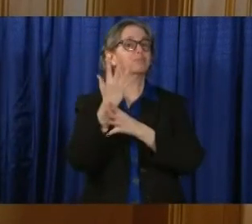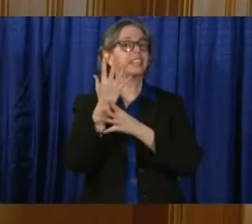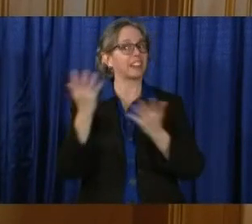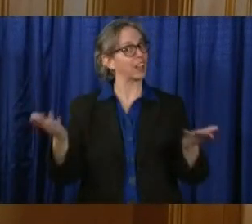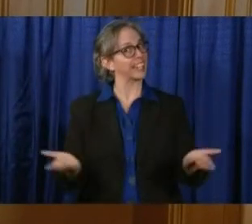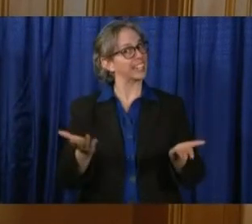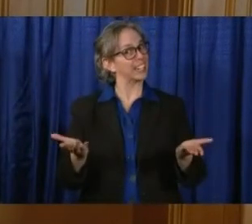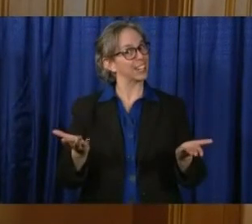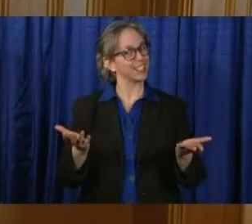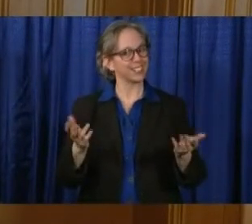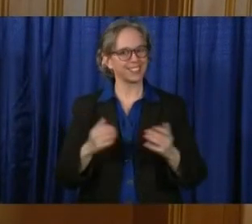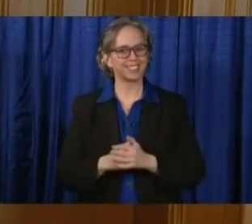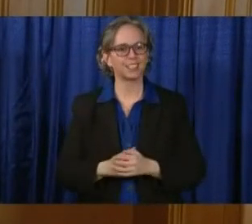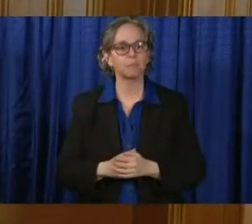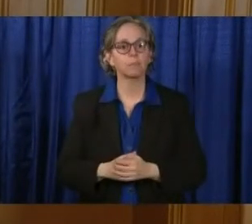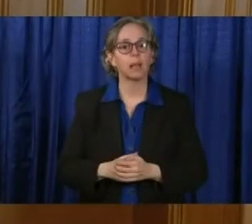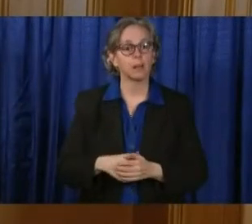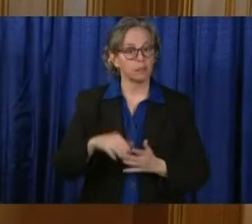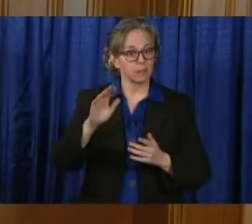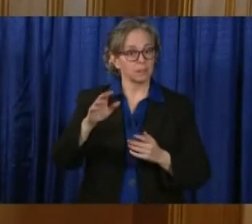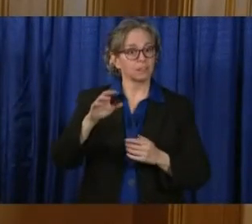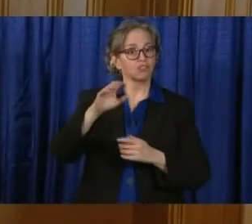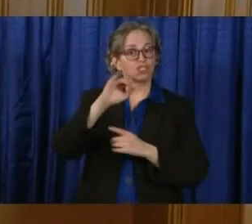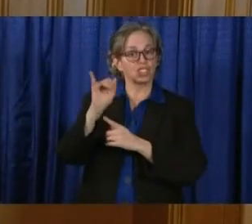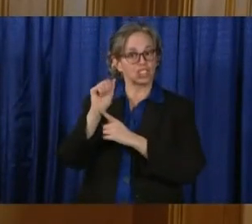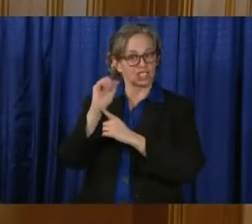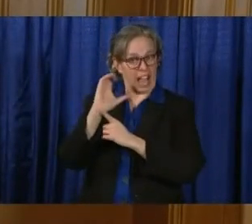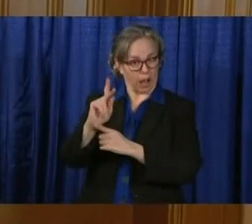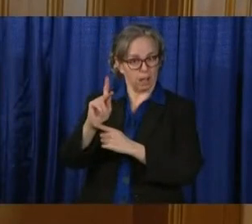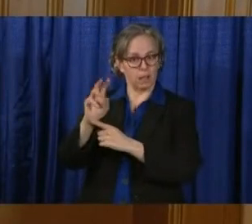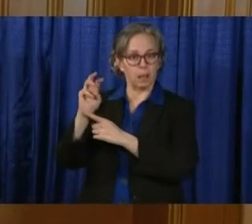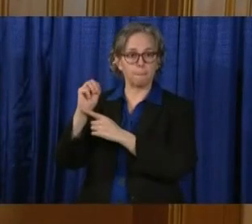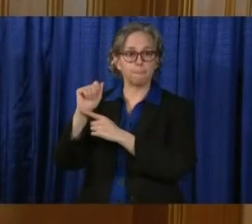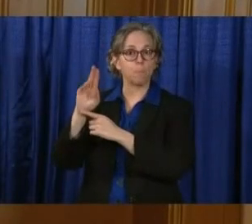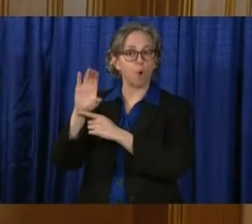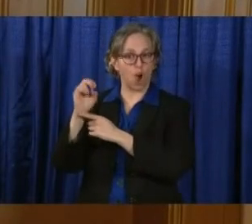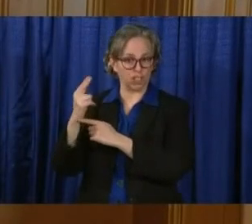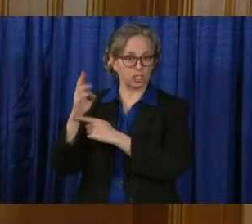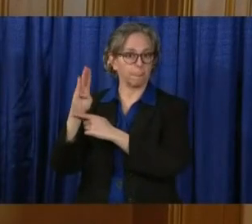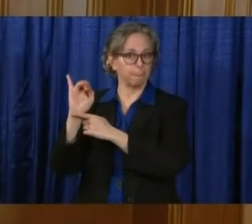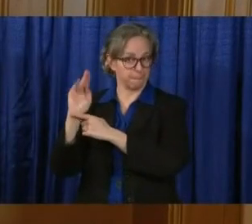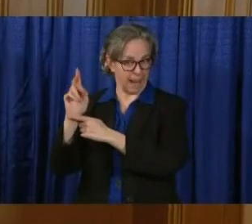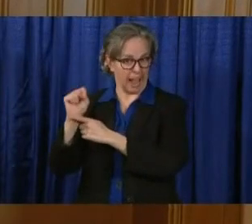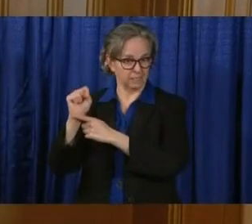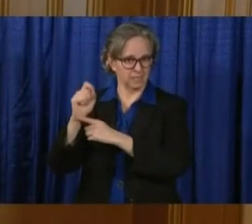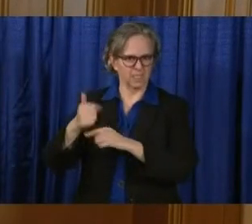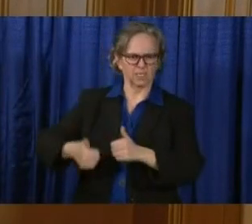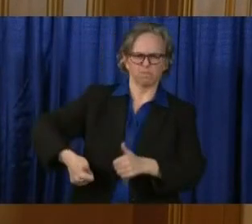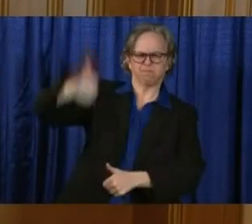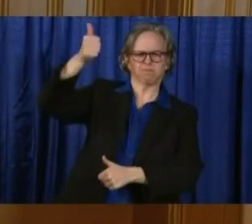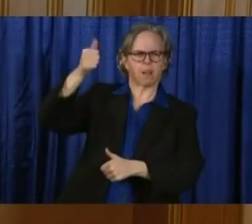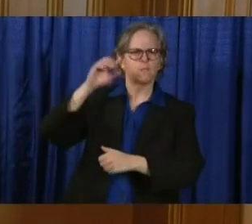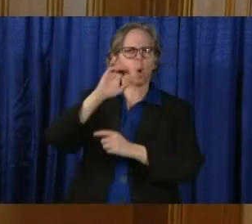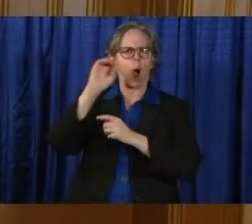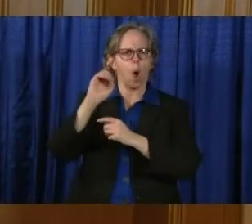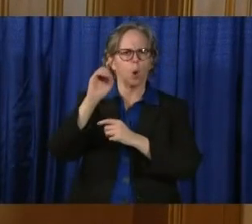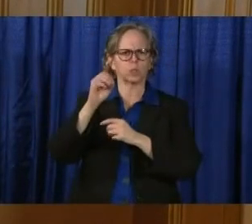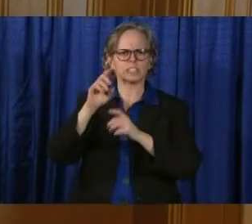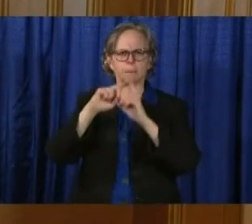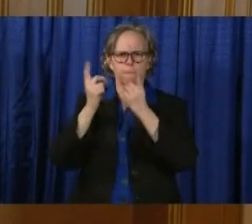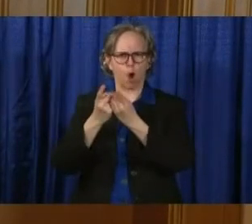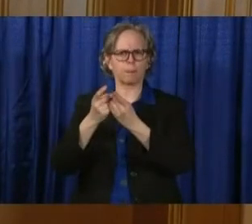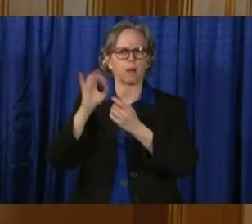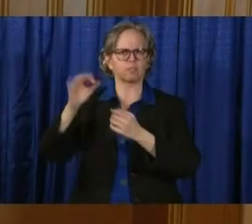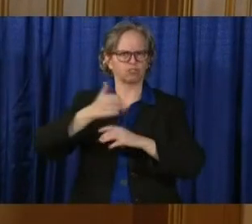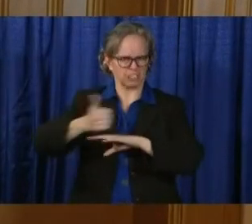Jack Marshbanks, who is our director of the Ohio Department of Transportation, is going to talk a little bit about this. And he's going to give